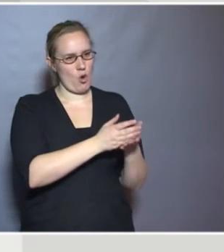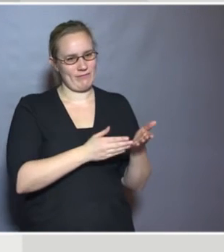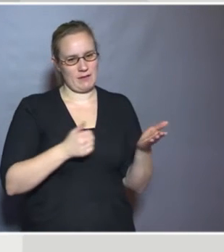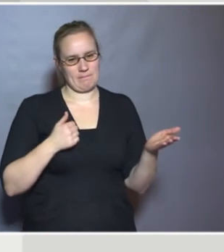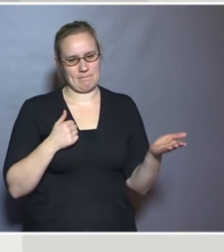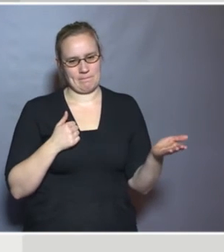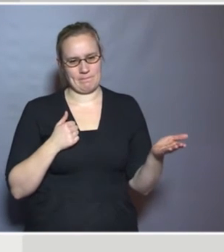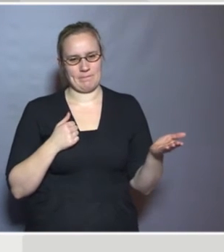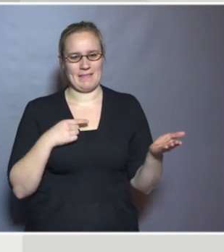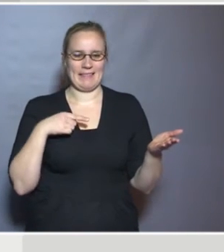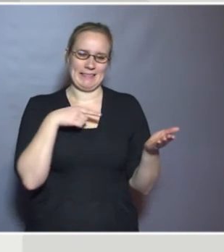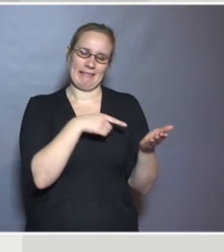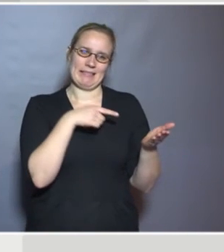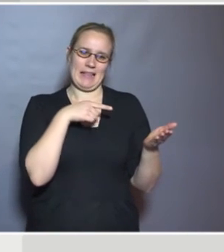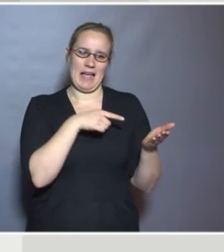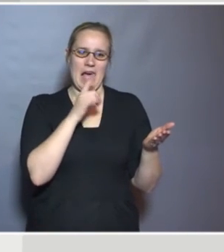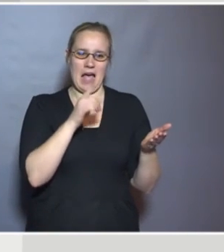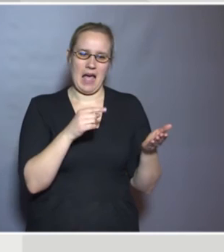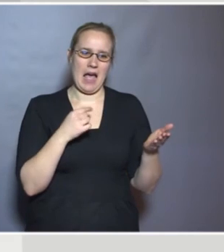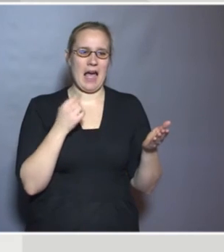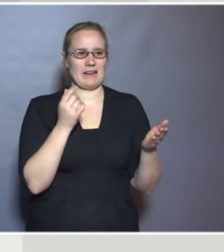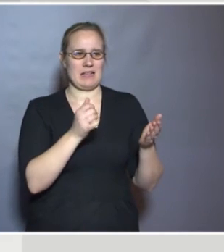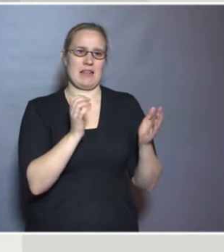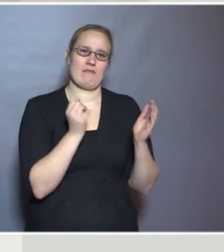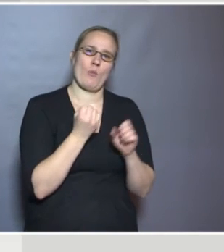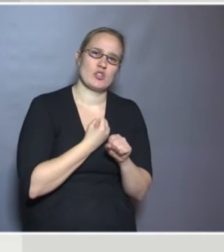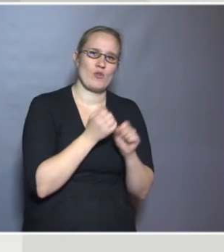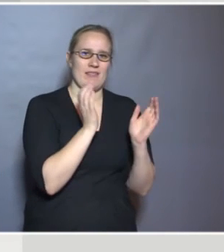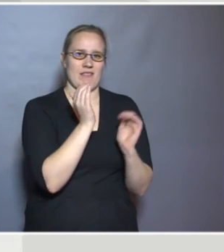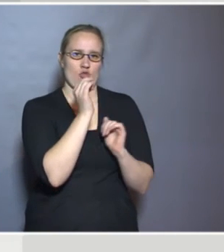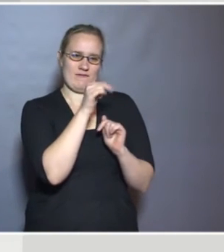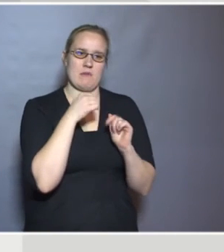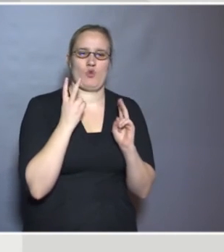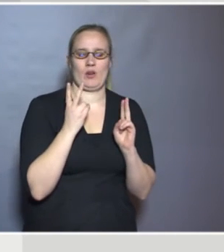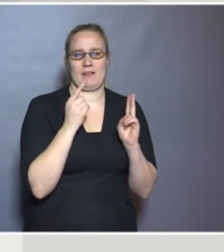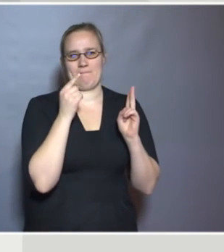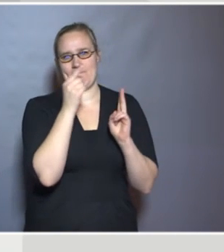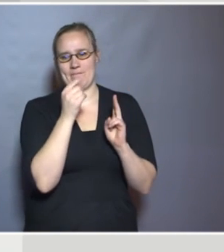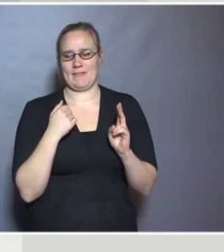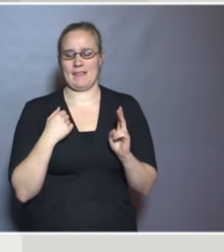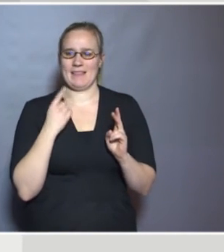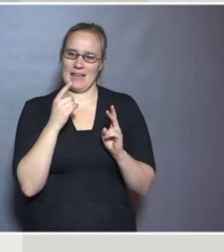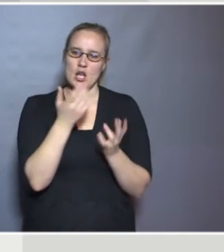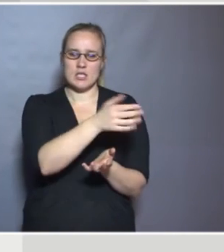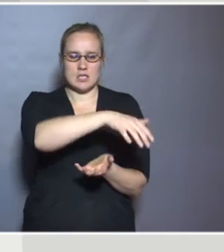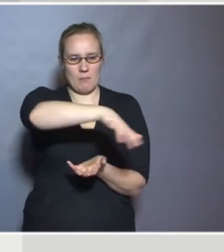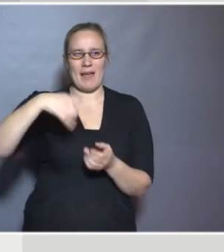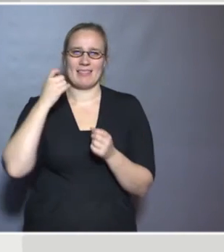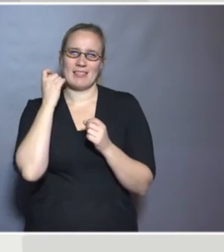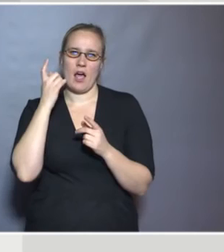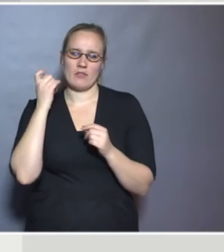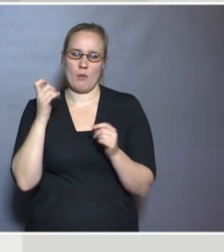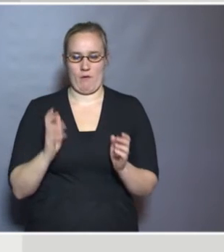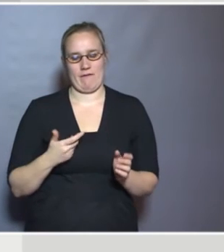this is the operational definition we've been using to collect data on a very